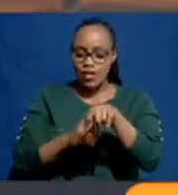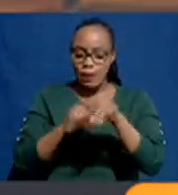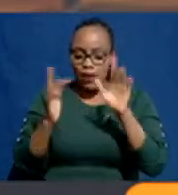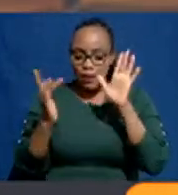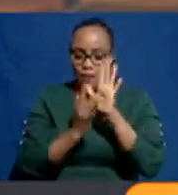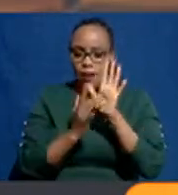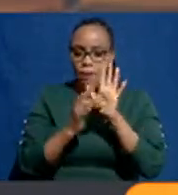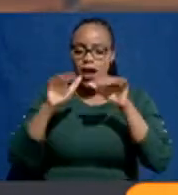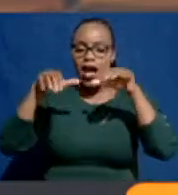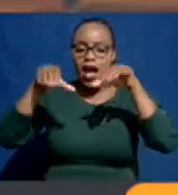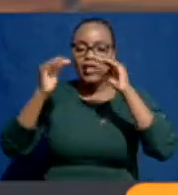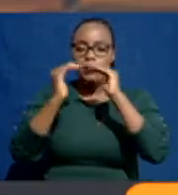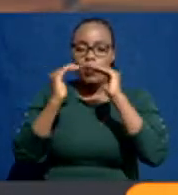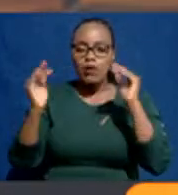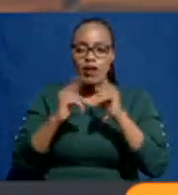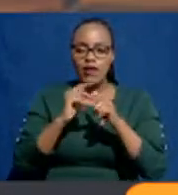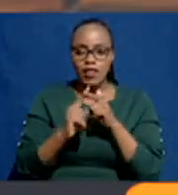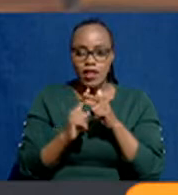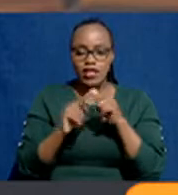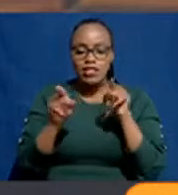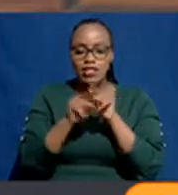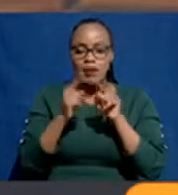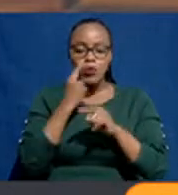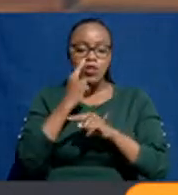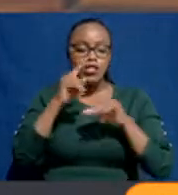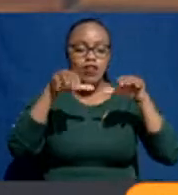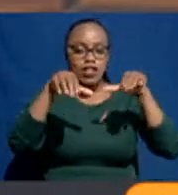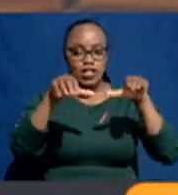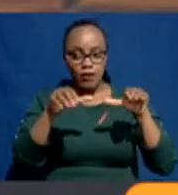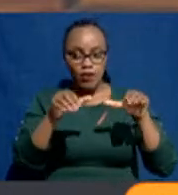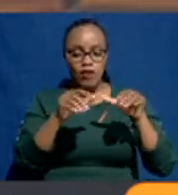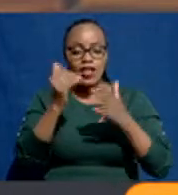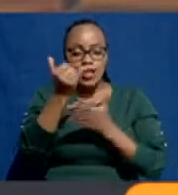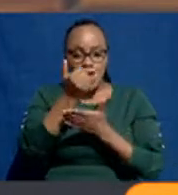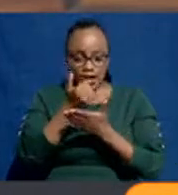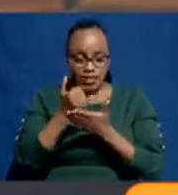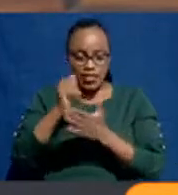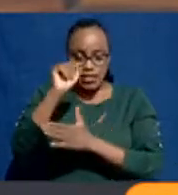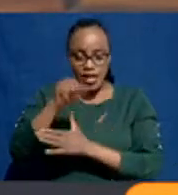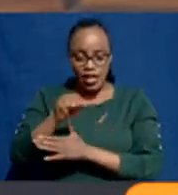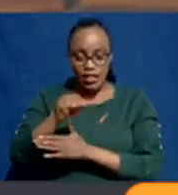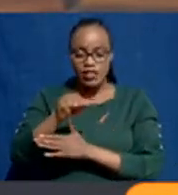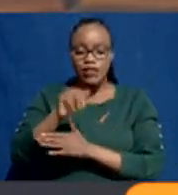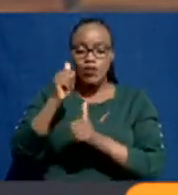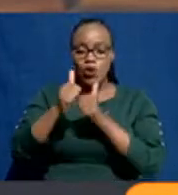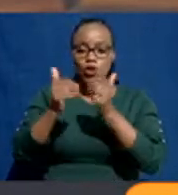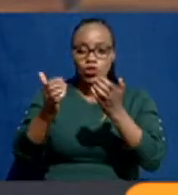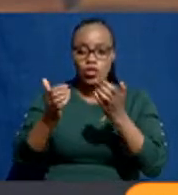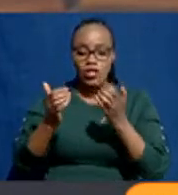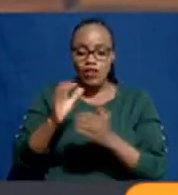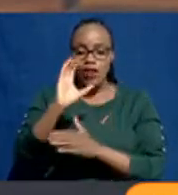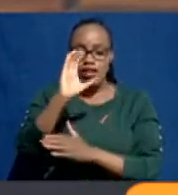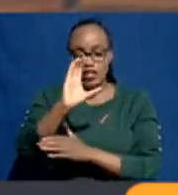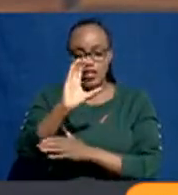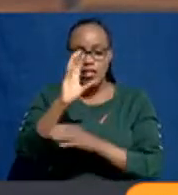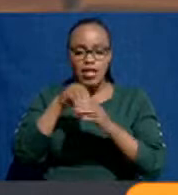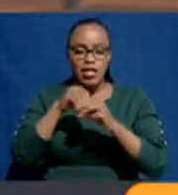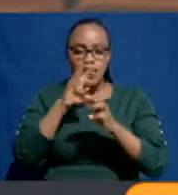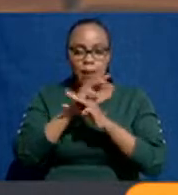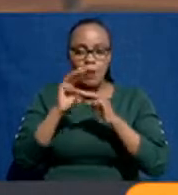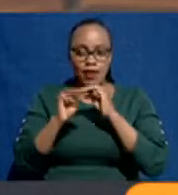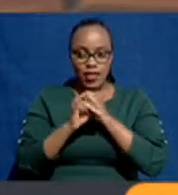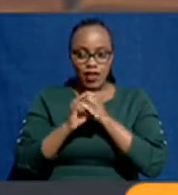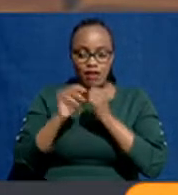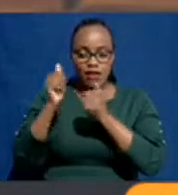a diploma level, you will still see a diploma in architecture that will require a C in mathematics, which